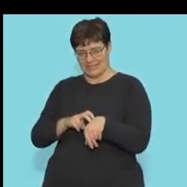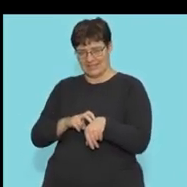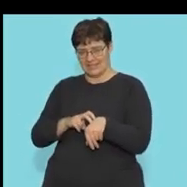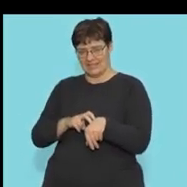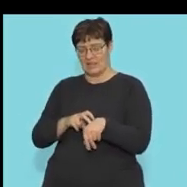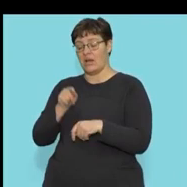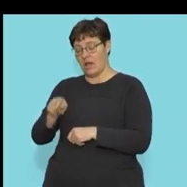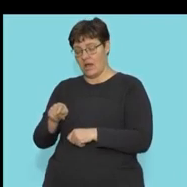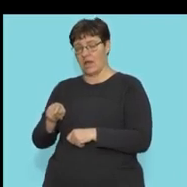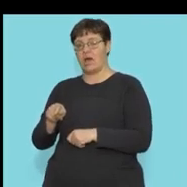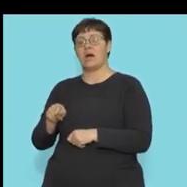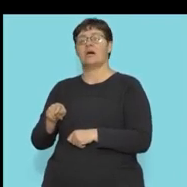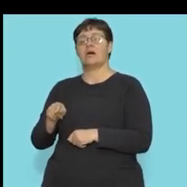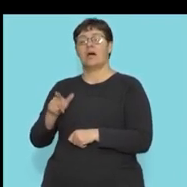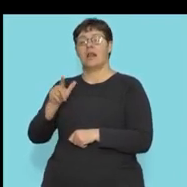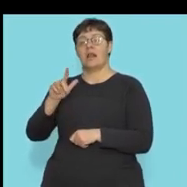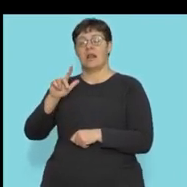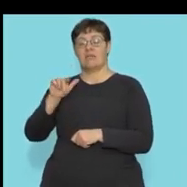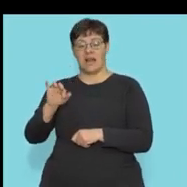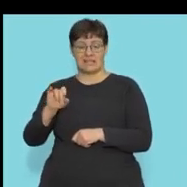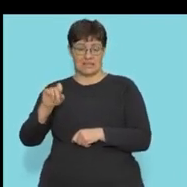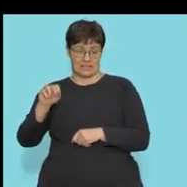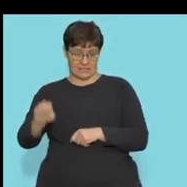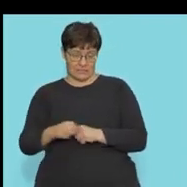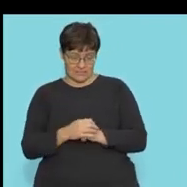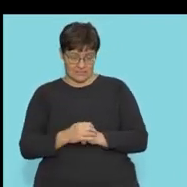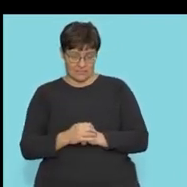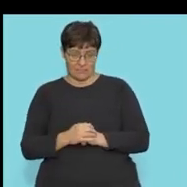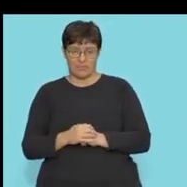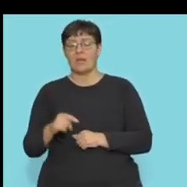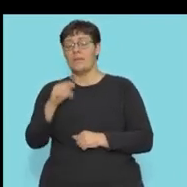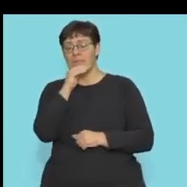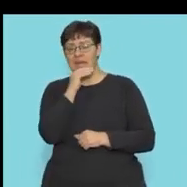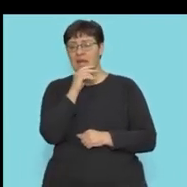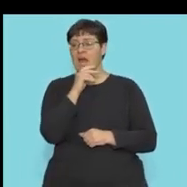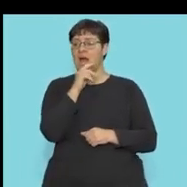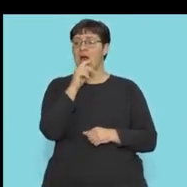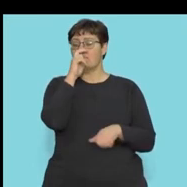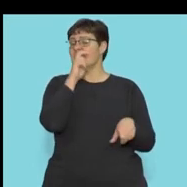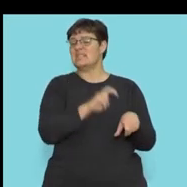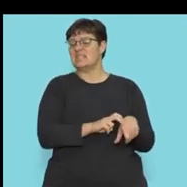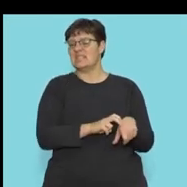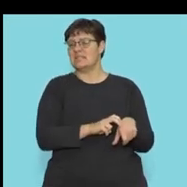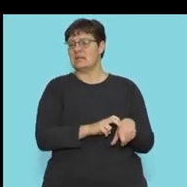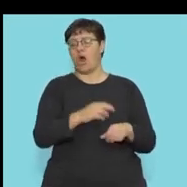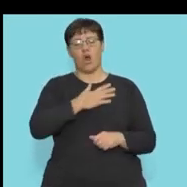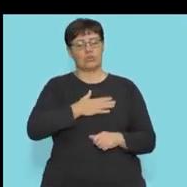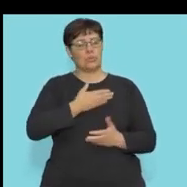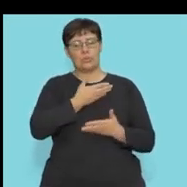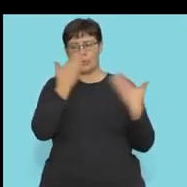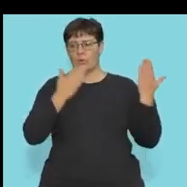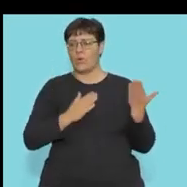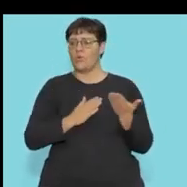the answer there was B. A phase that does not require oxygen during cellular respiration.